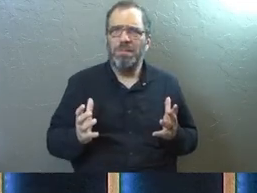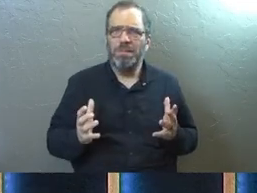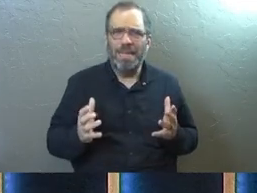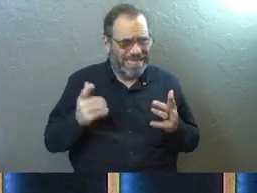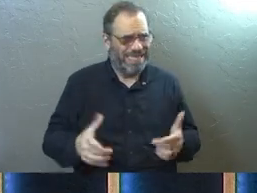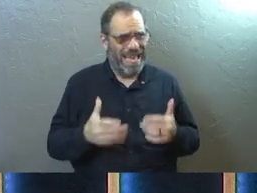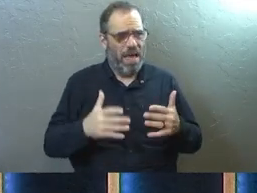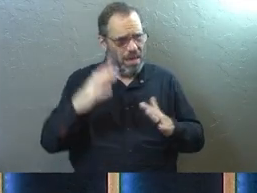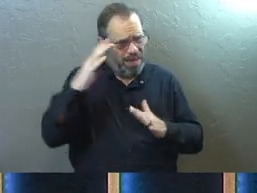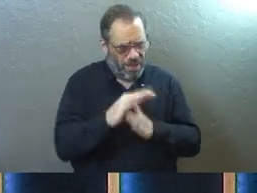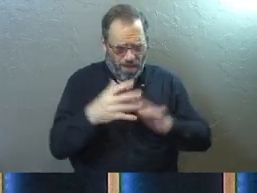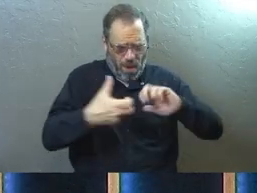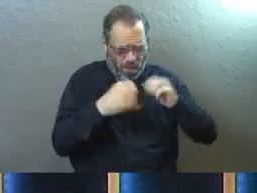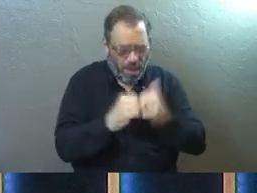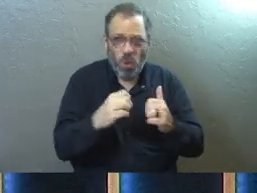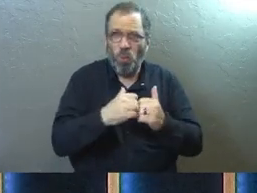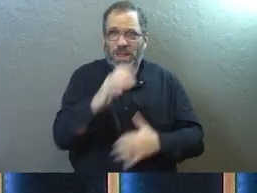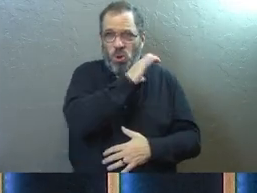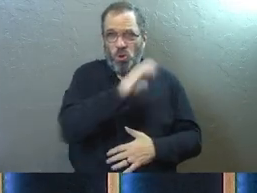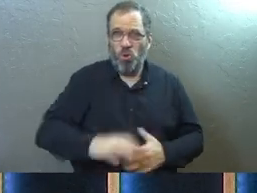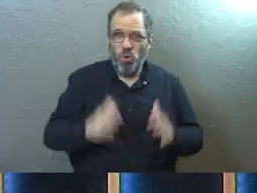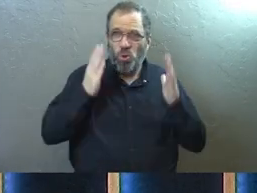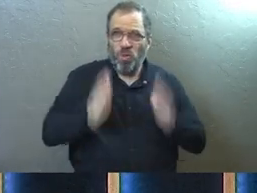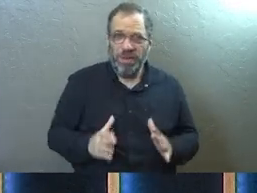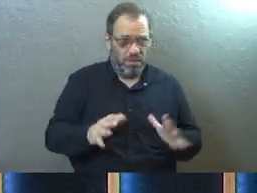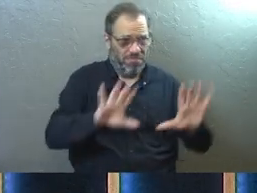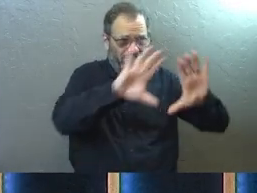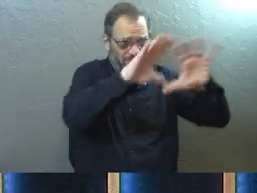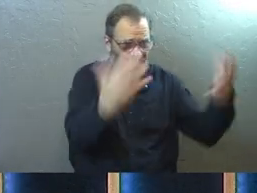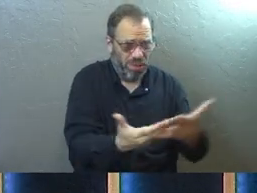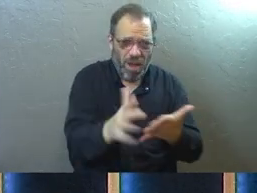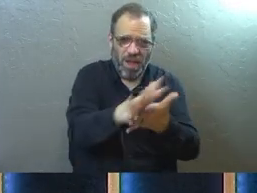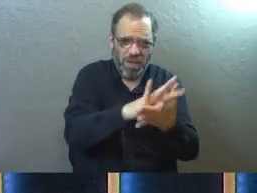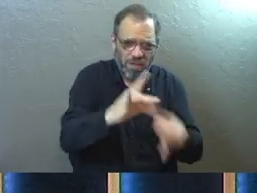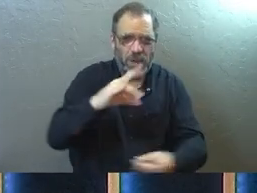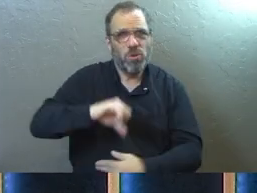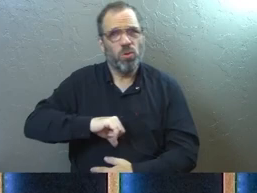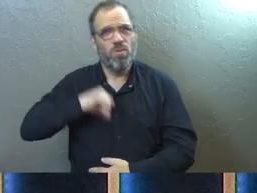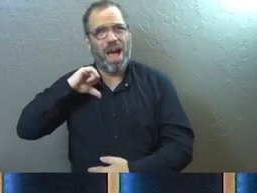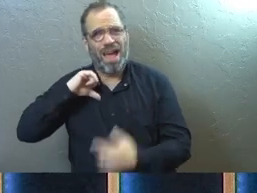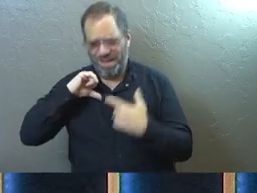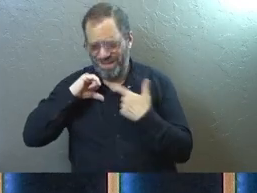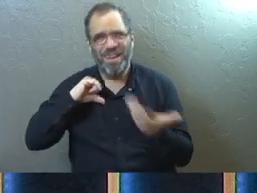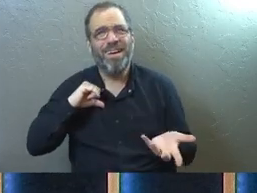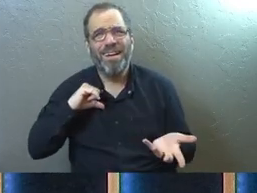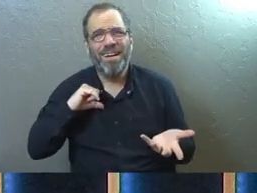He's saying the chief problem amongst Christians is spiritual pride.